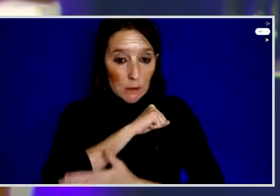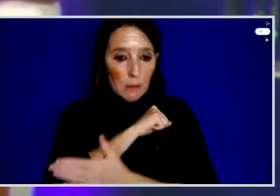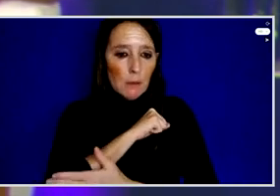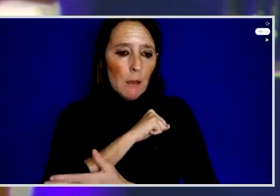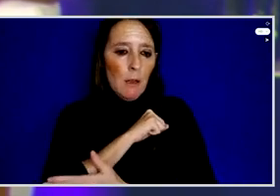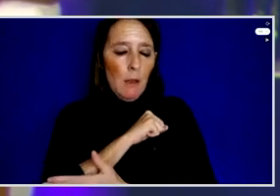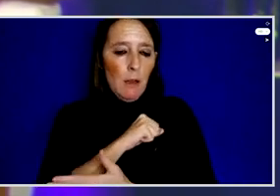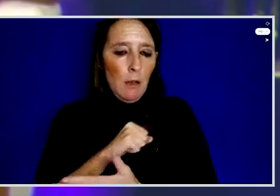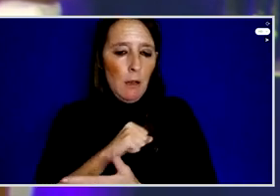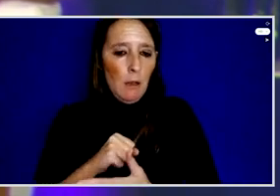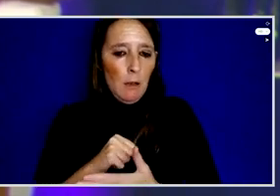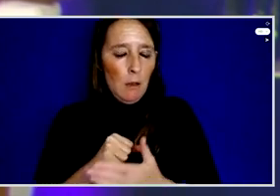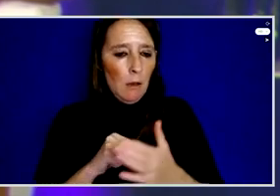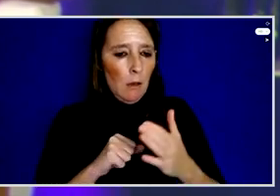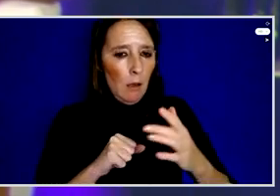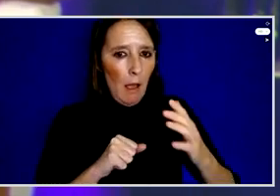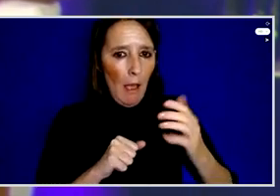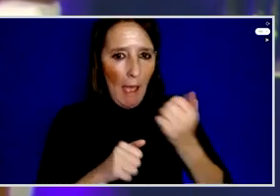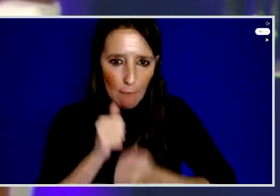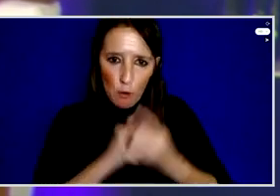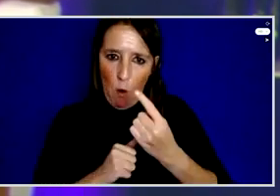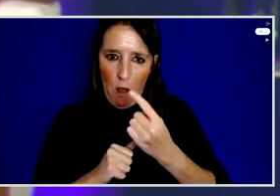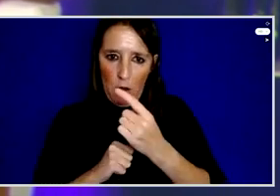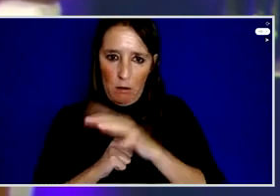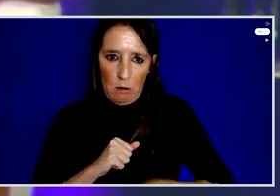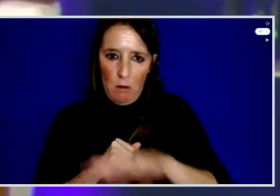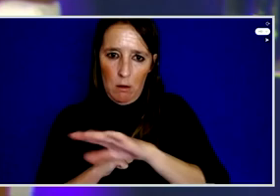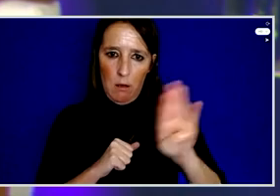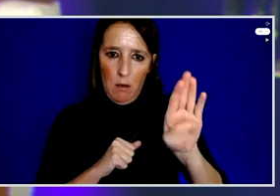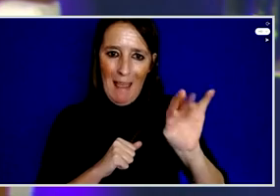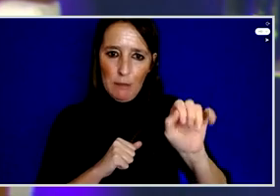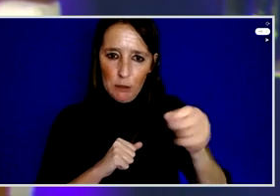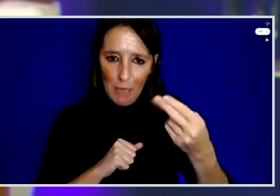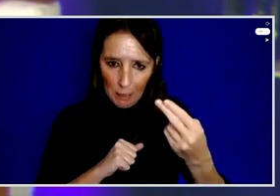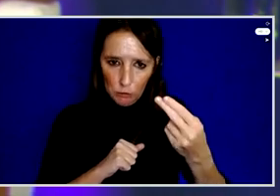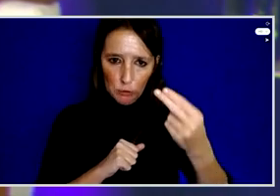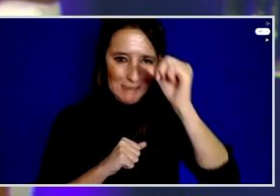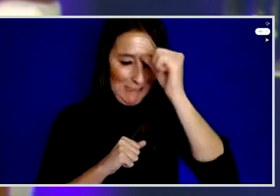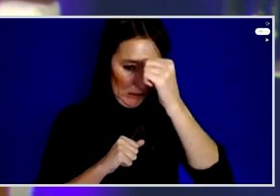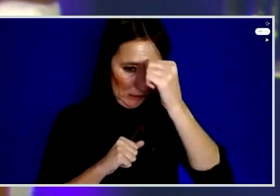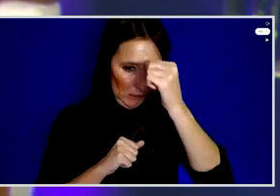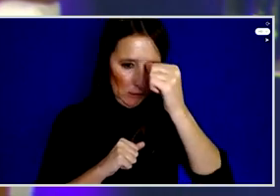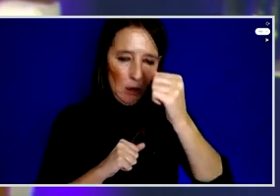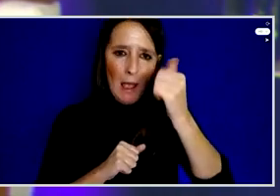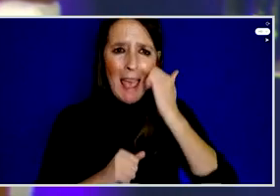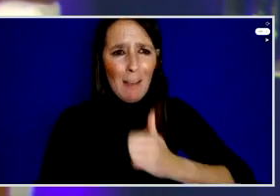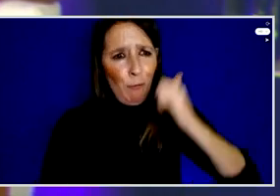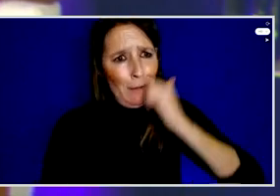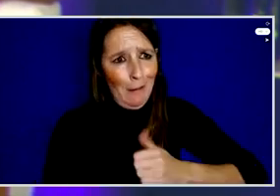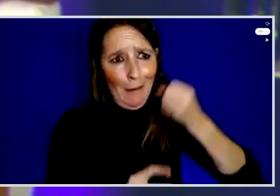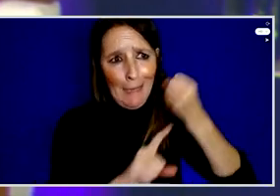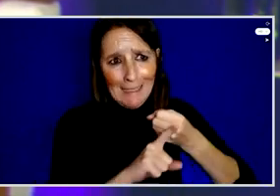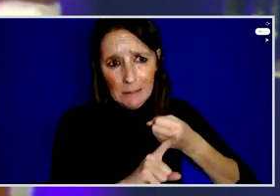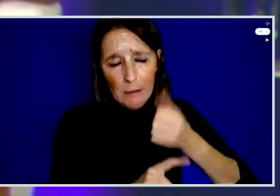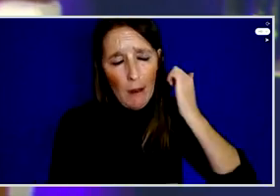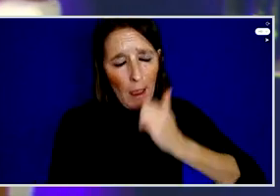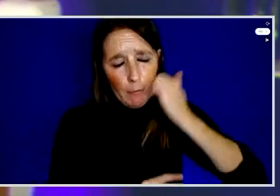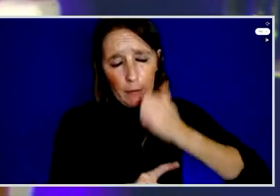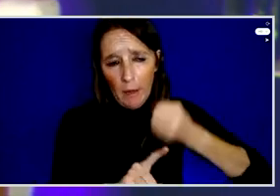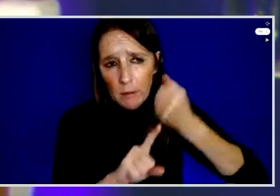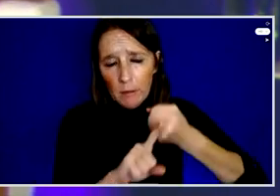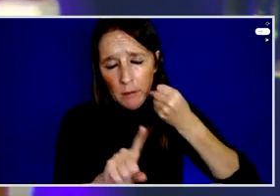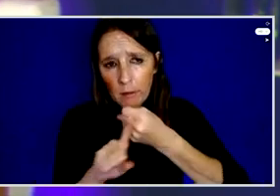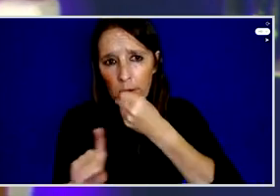every day in Bangladesh like India every country every day there is a incident everybody forget it's a one and a half hour case